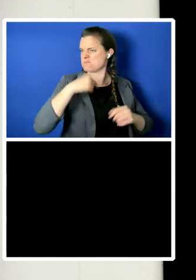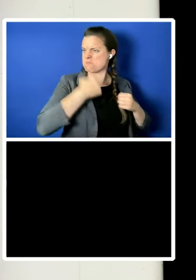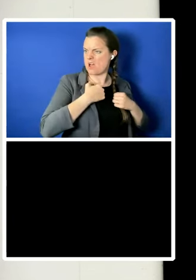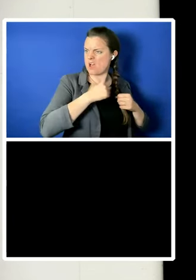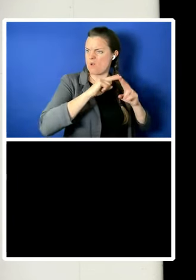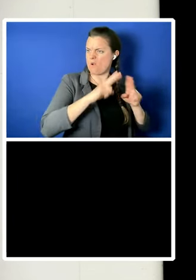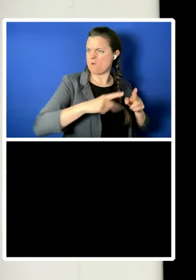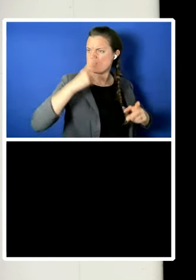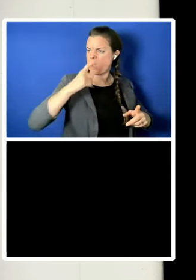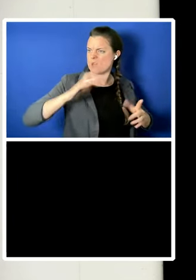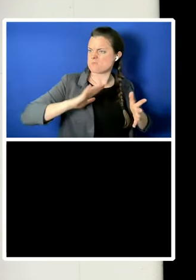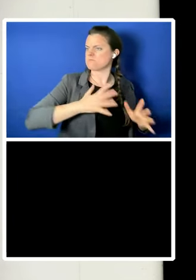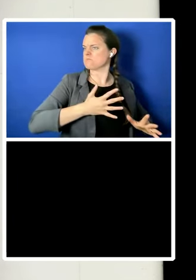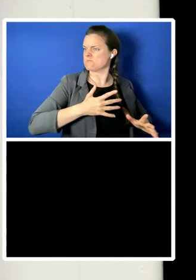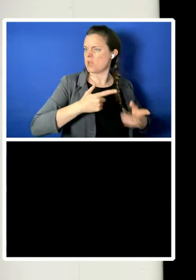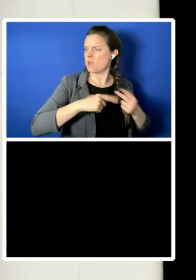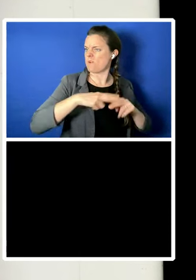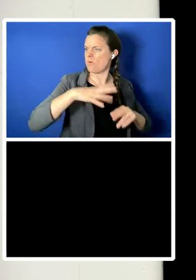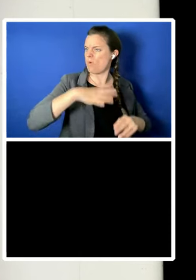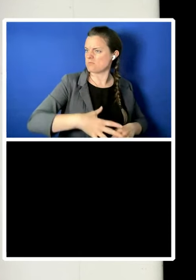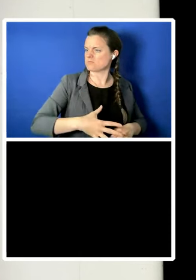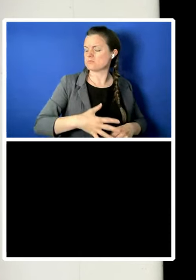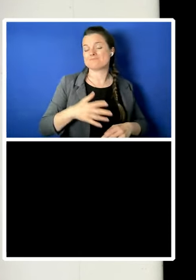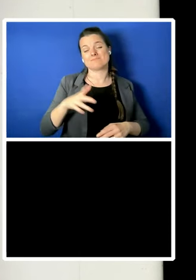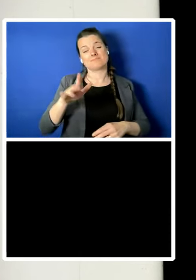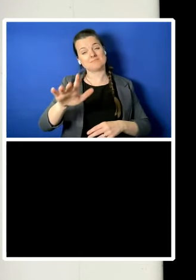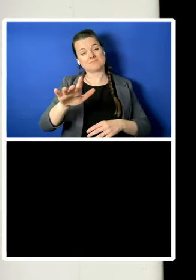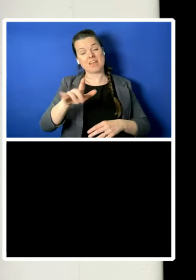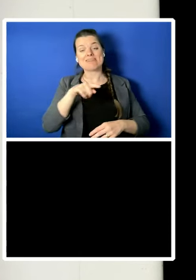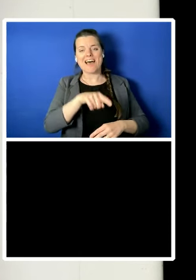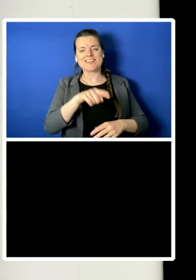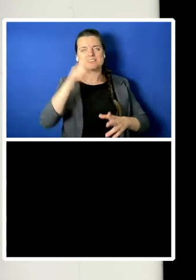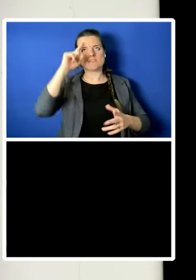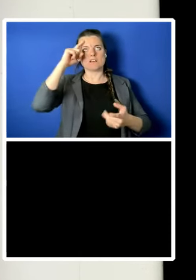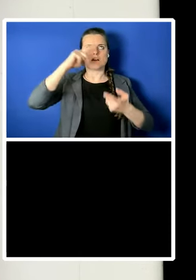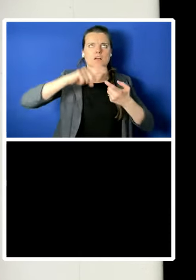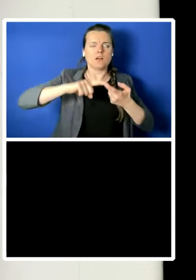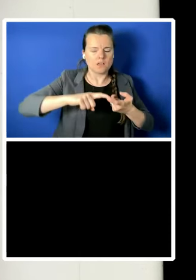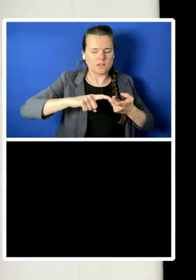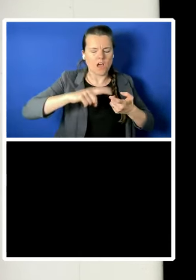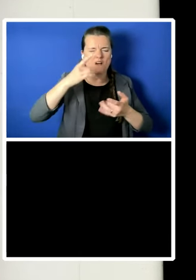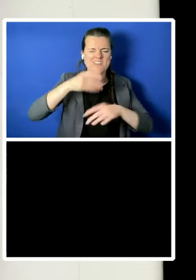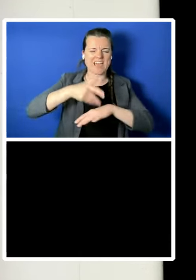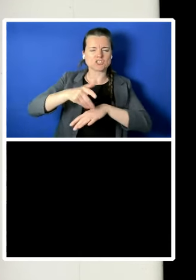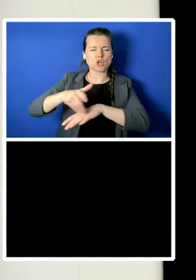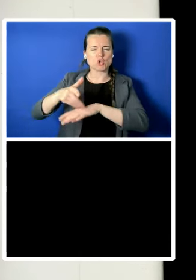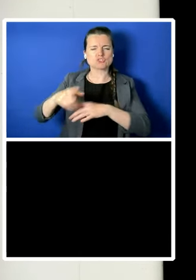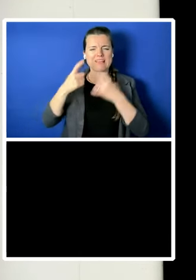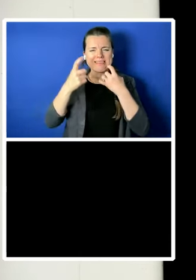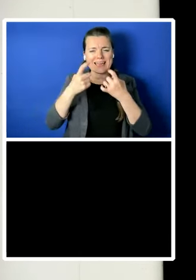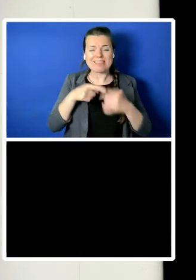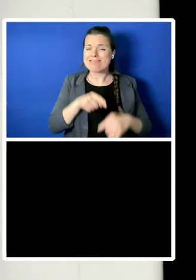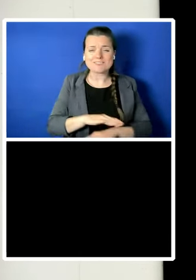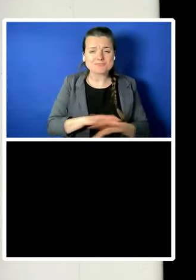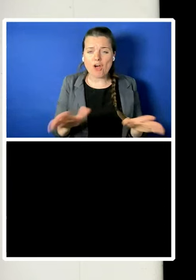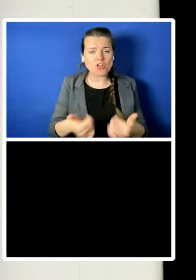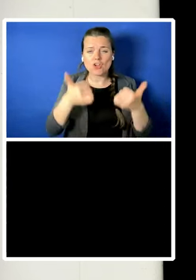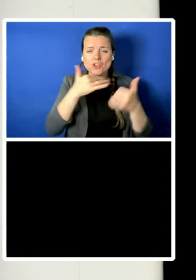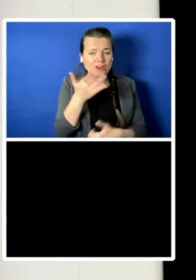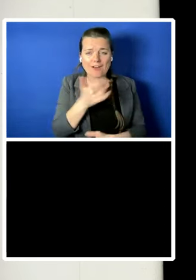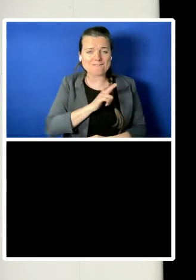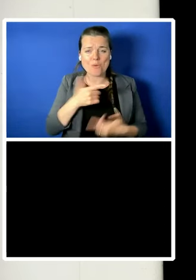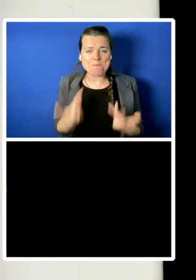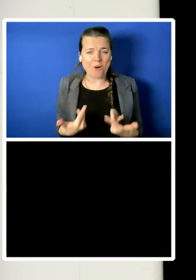This exclusionary thinking is simply insufficient in our modern world. If internationalism offers global